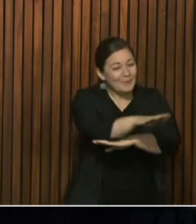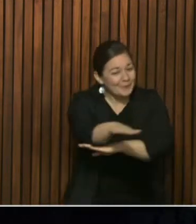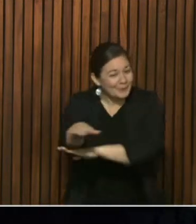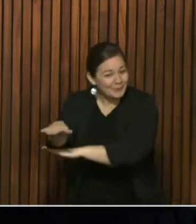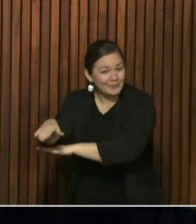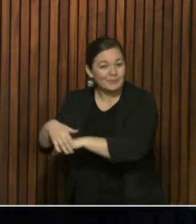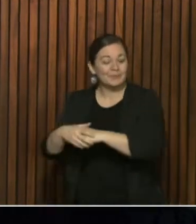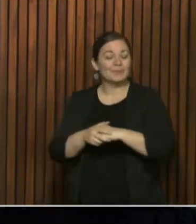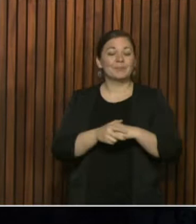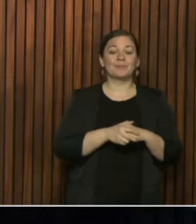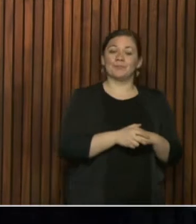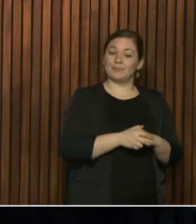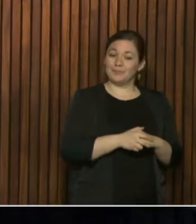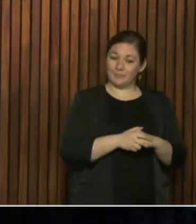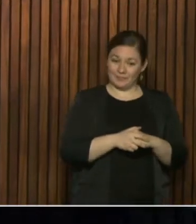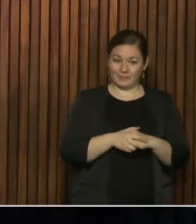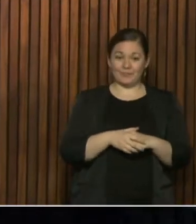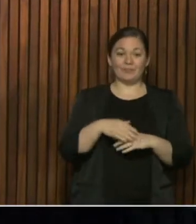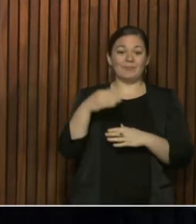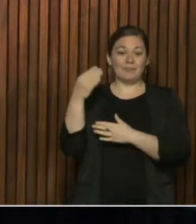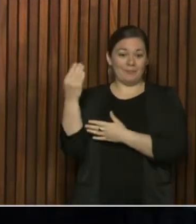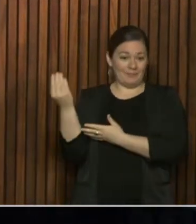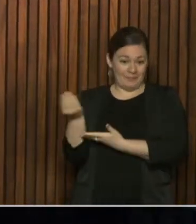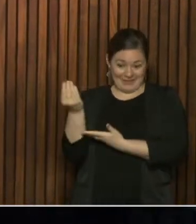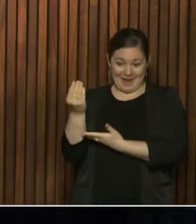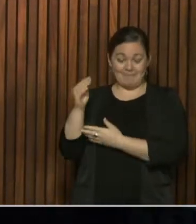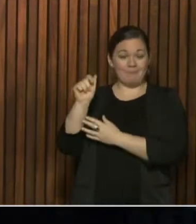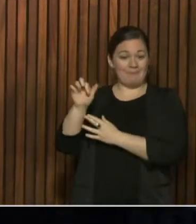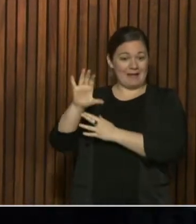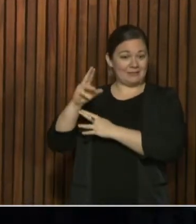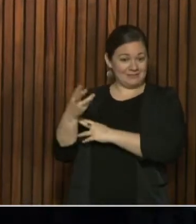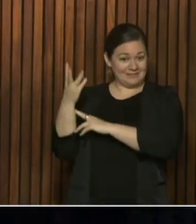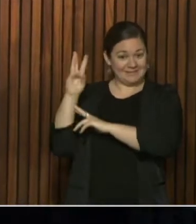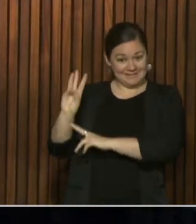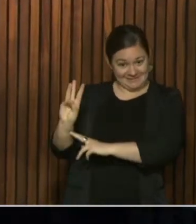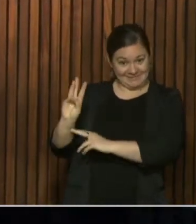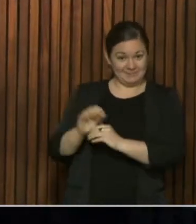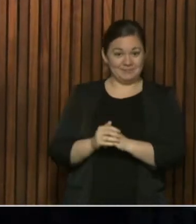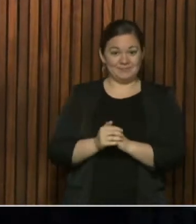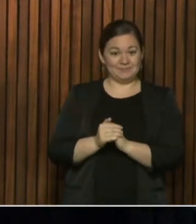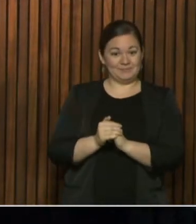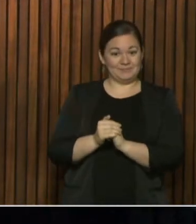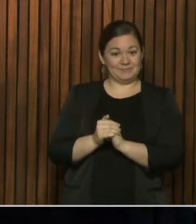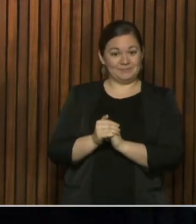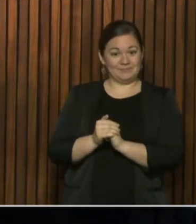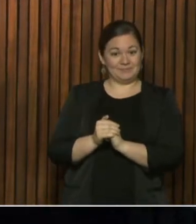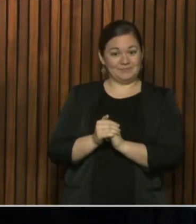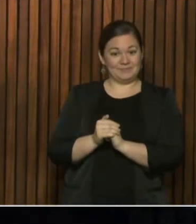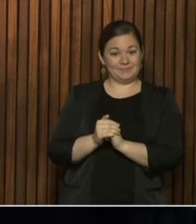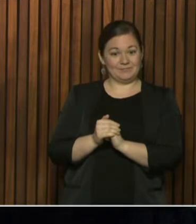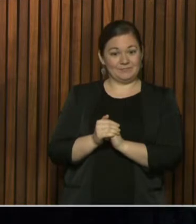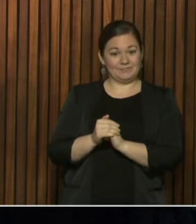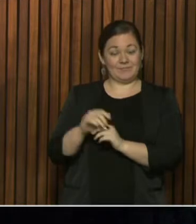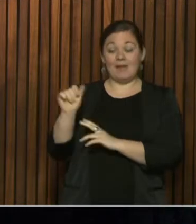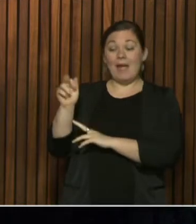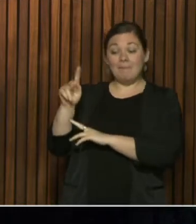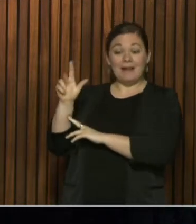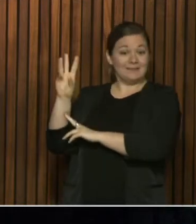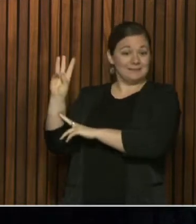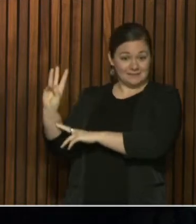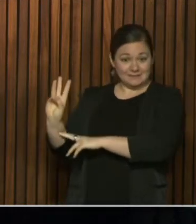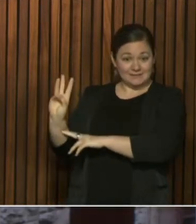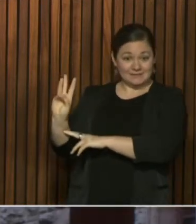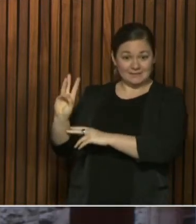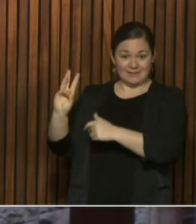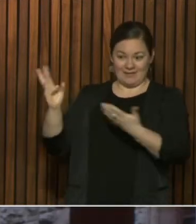this is the, after the weekend, our first full week, I call it the post, the wind